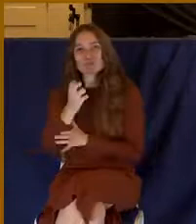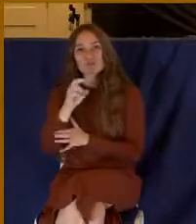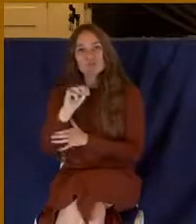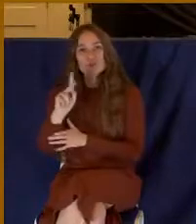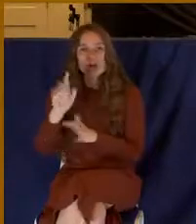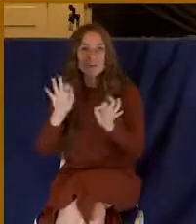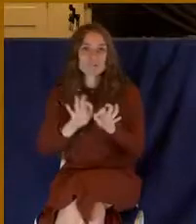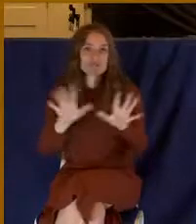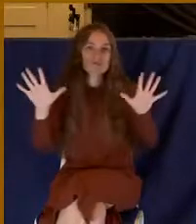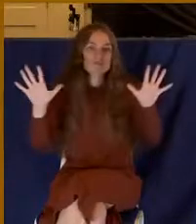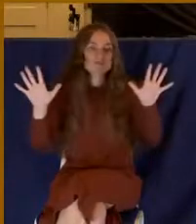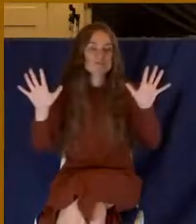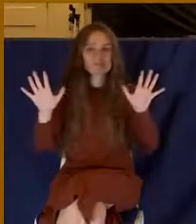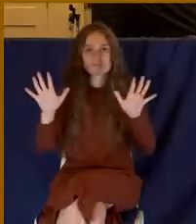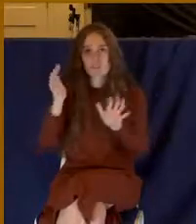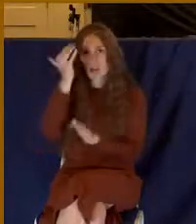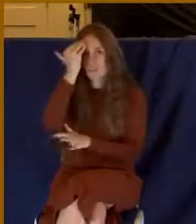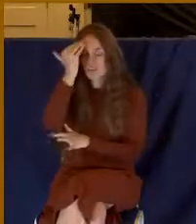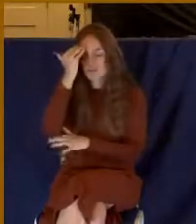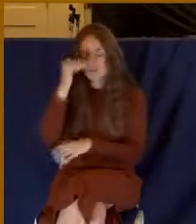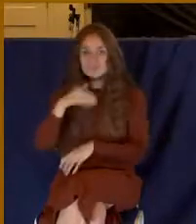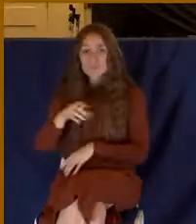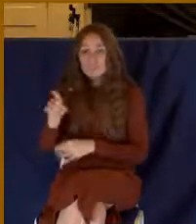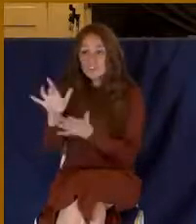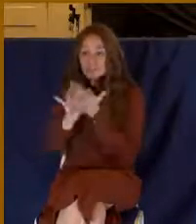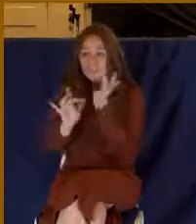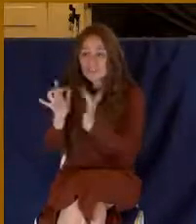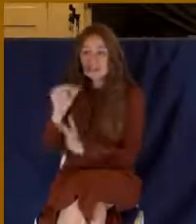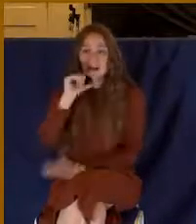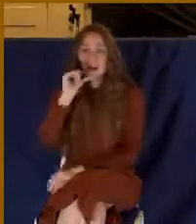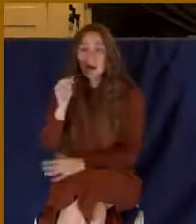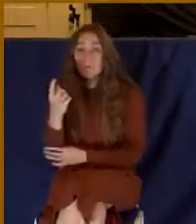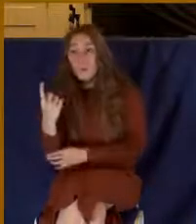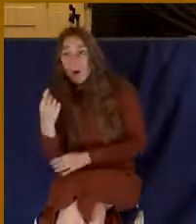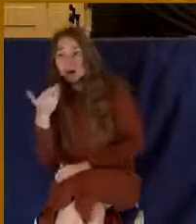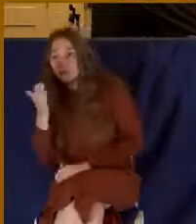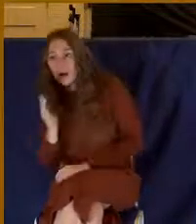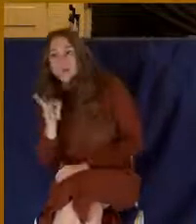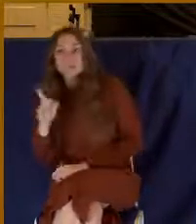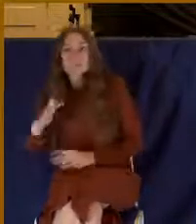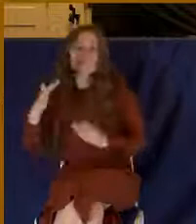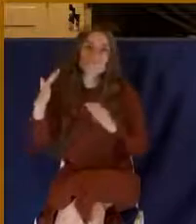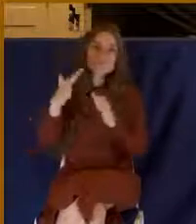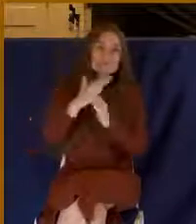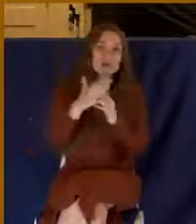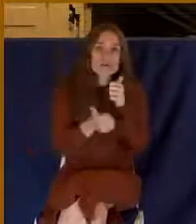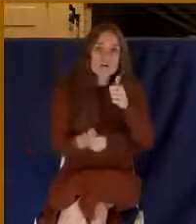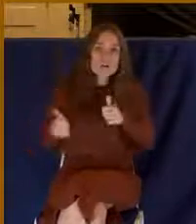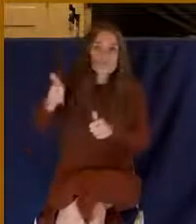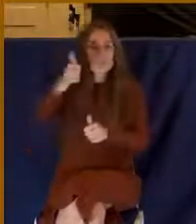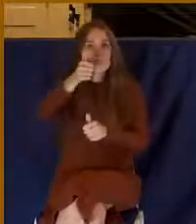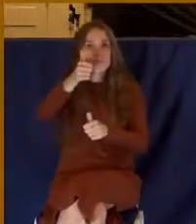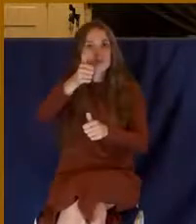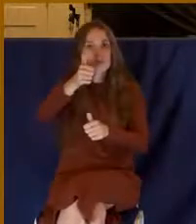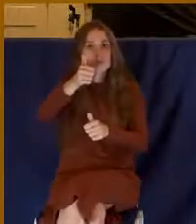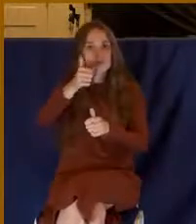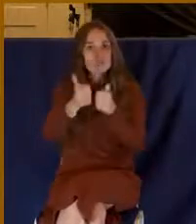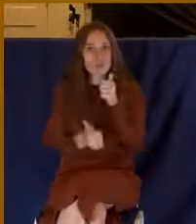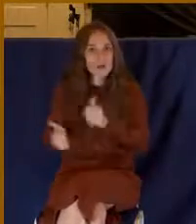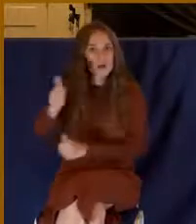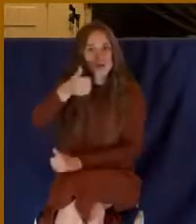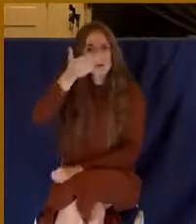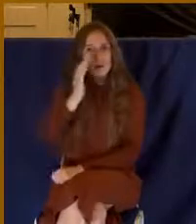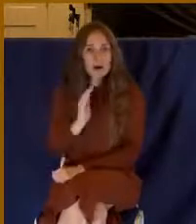one of those spiritual emanations. He's the head of all principalities and powers. In fact, all those semi-gods,